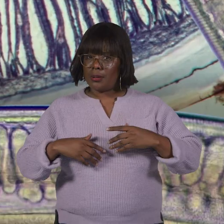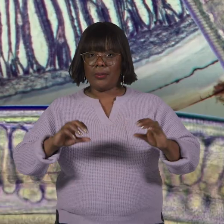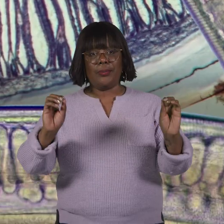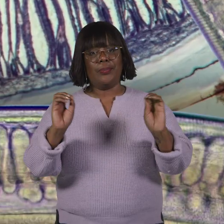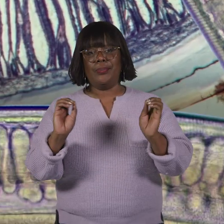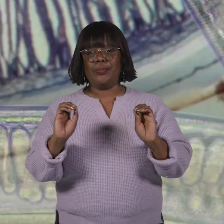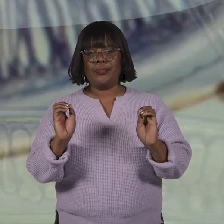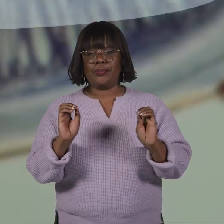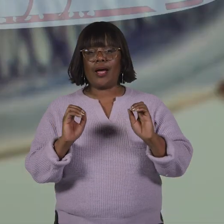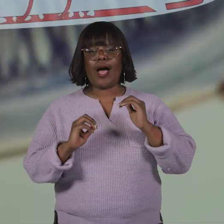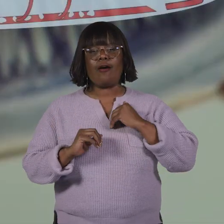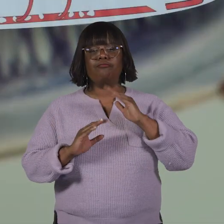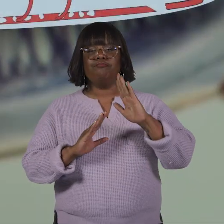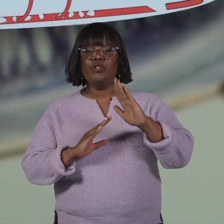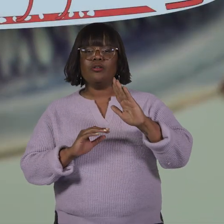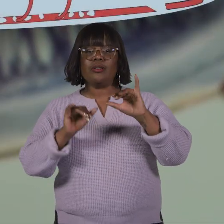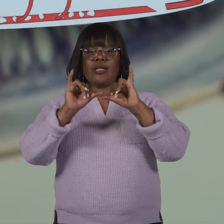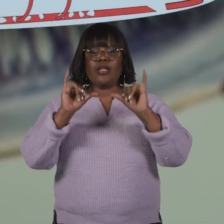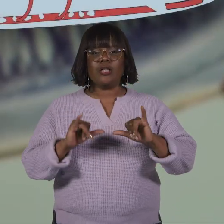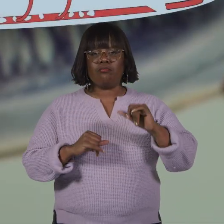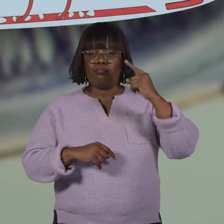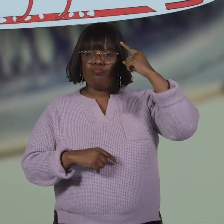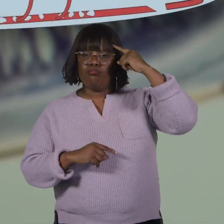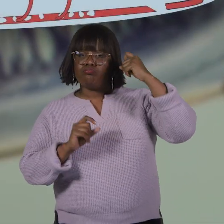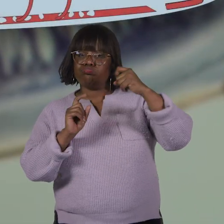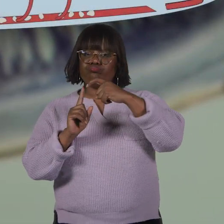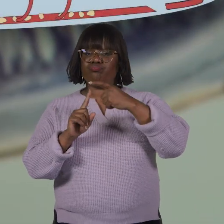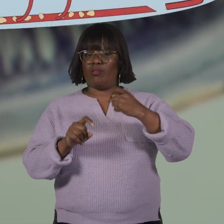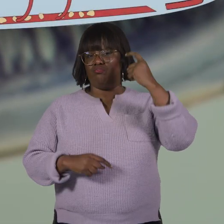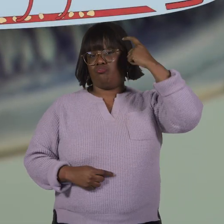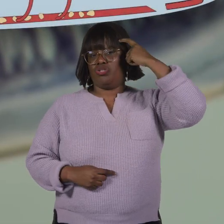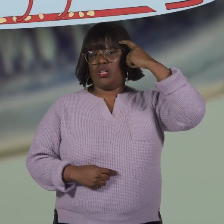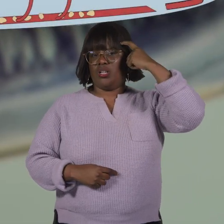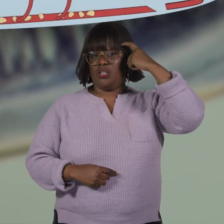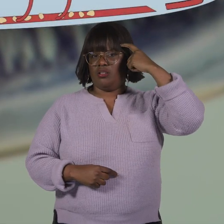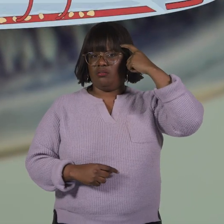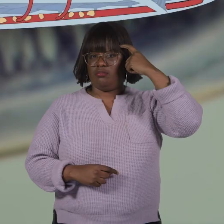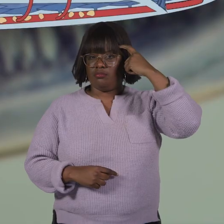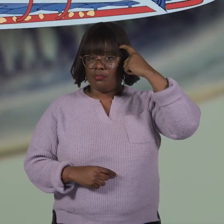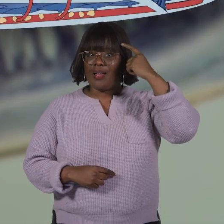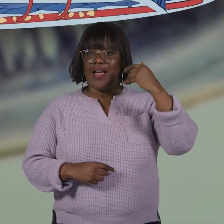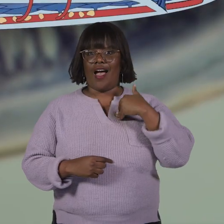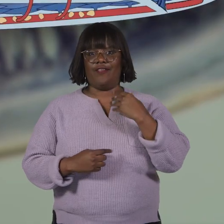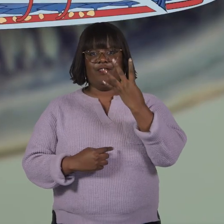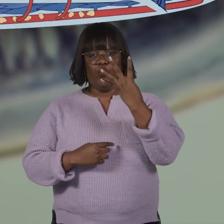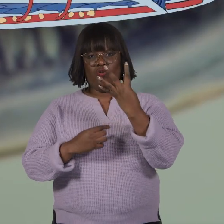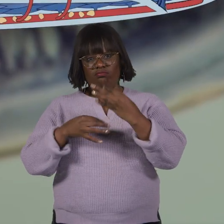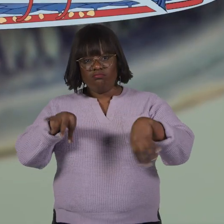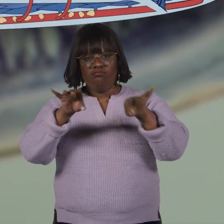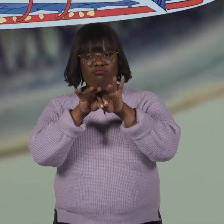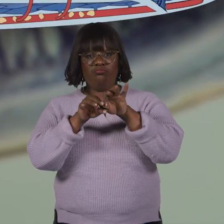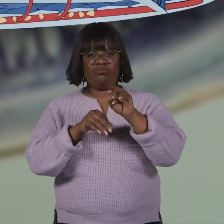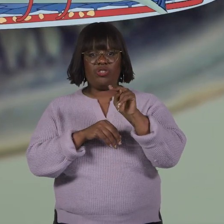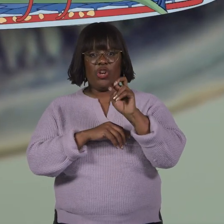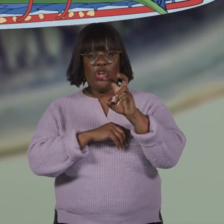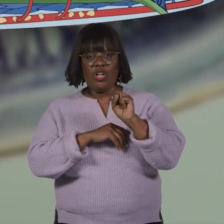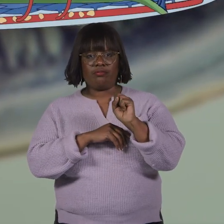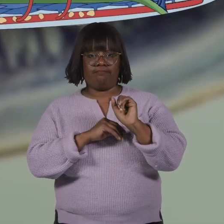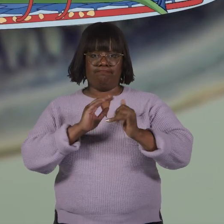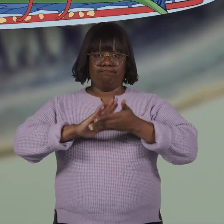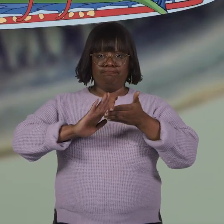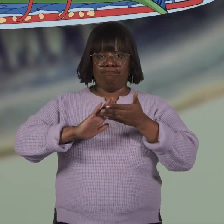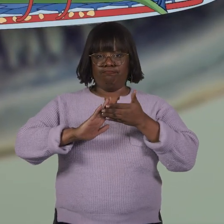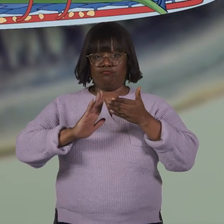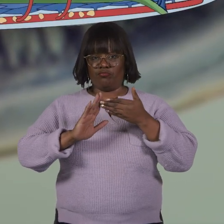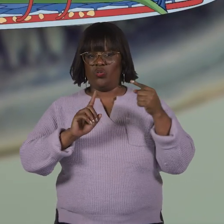organs. There is a circular system of nerves that form the brain, and four primary nerves that run